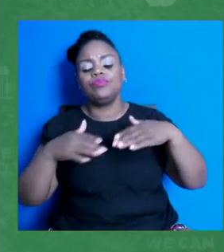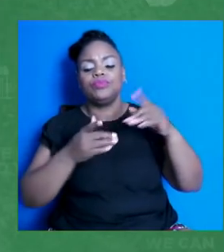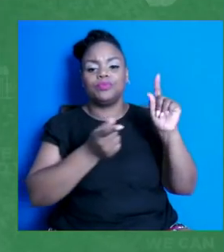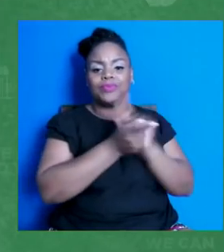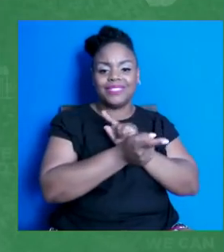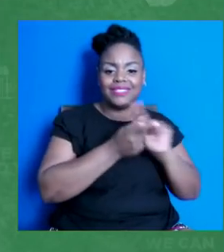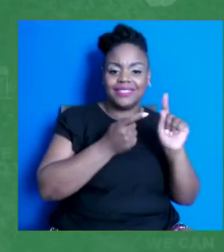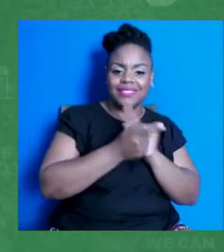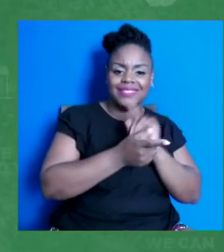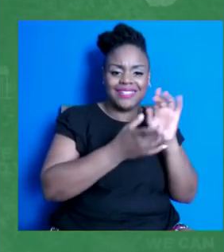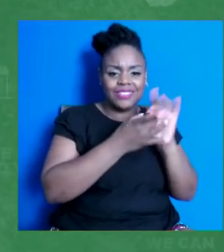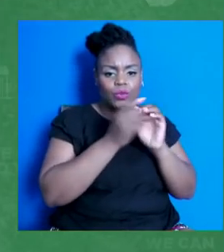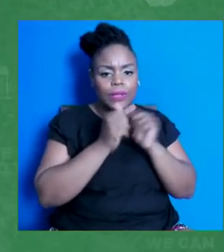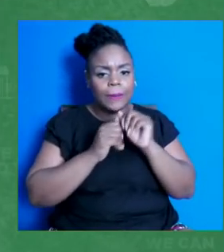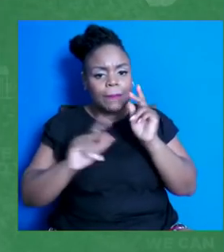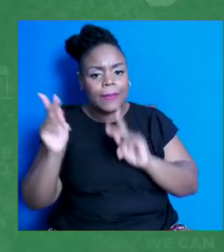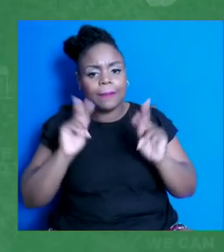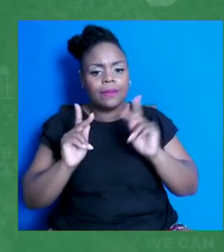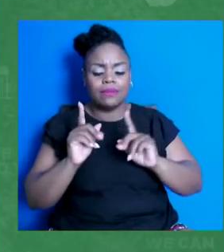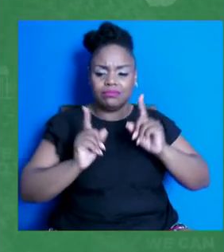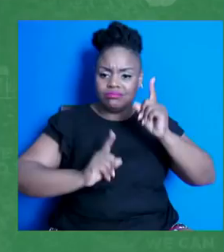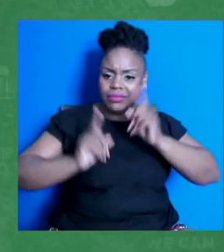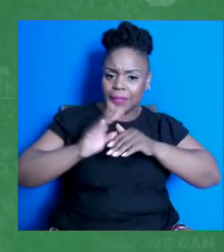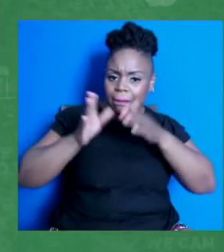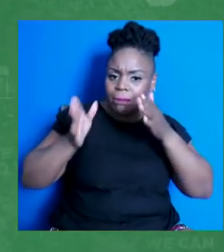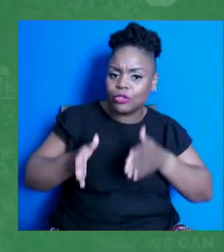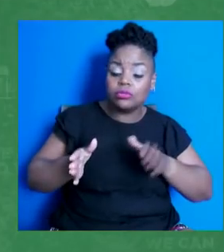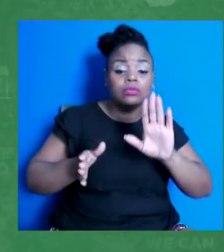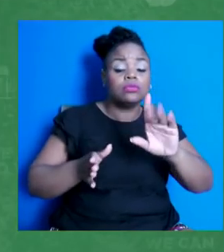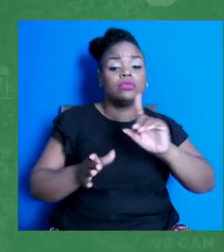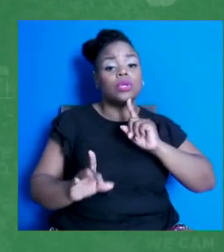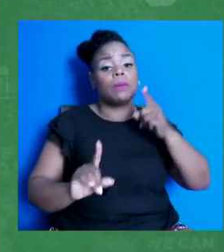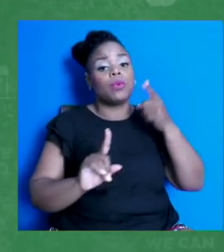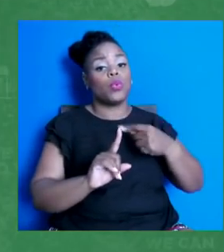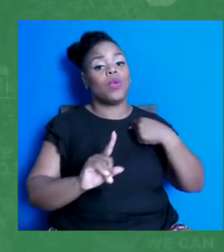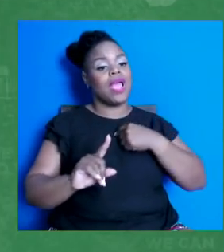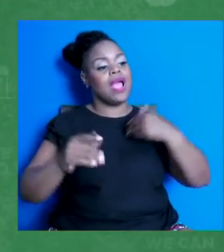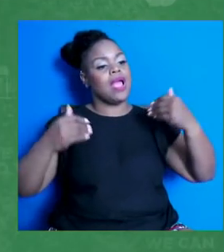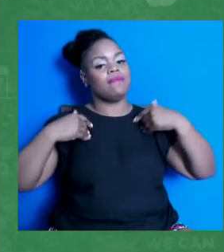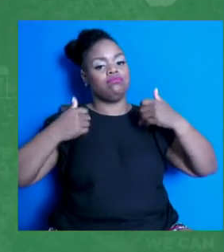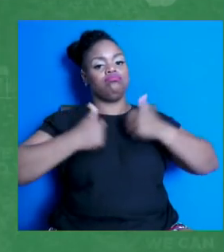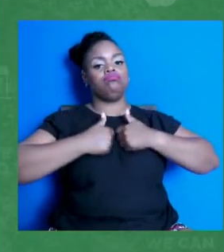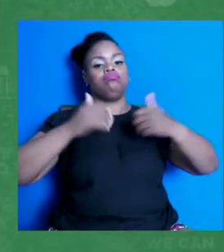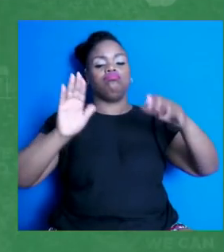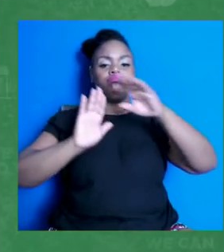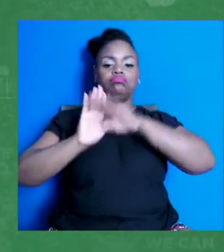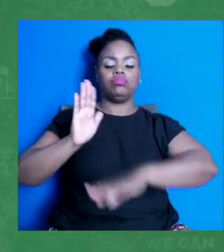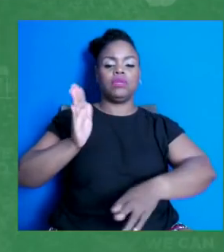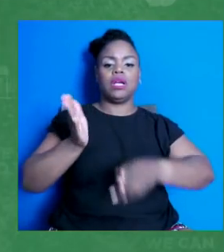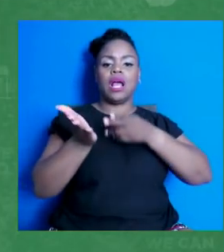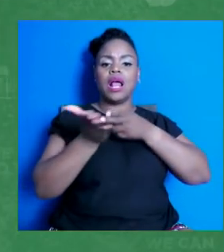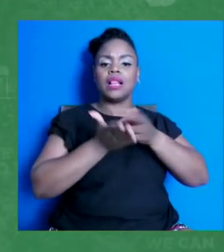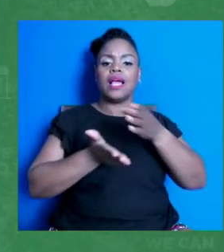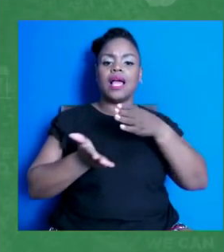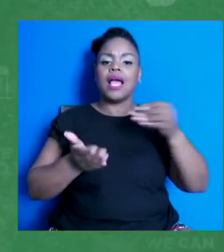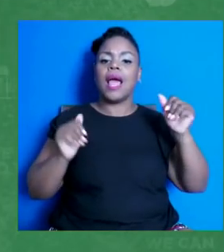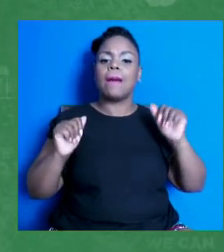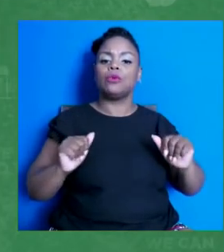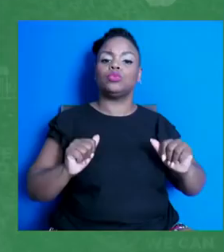of the day, it just boils down to being transparent, authentic, and simply being able to talk to listen to them.